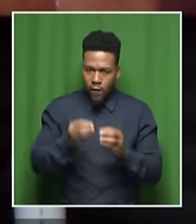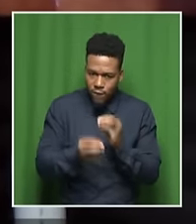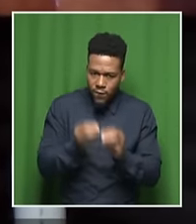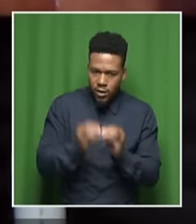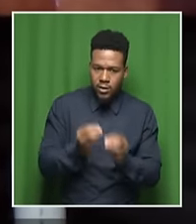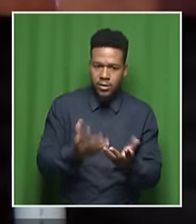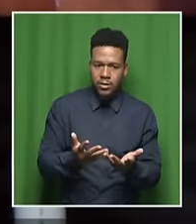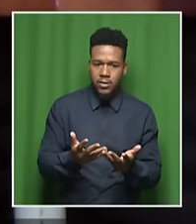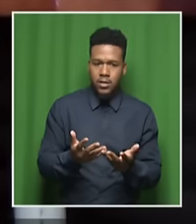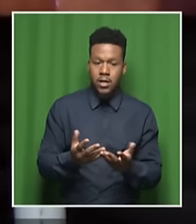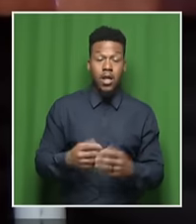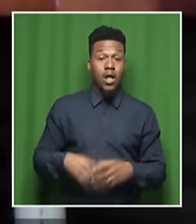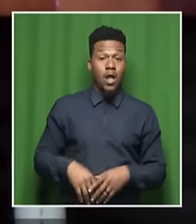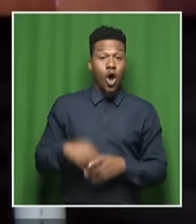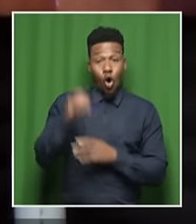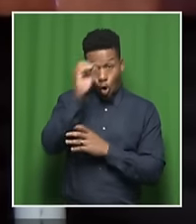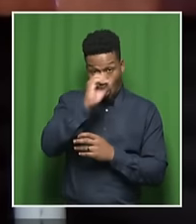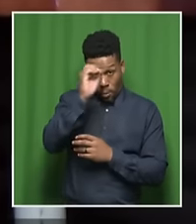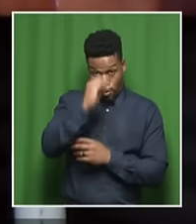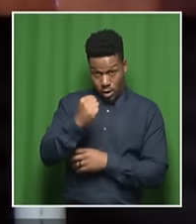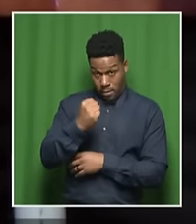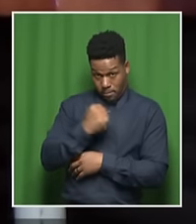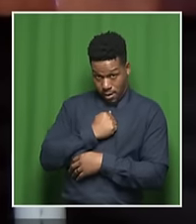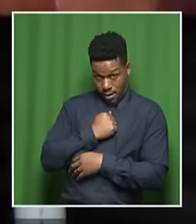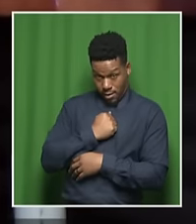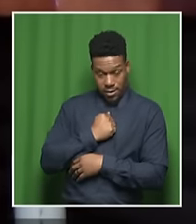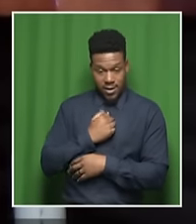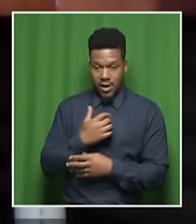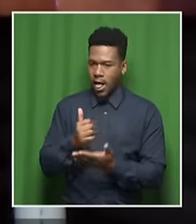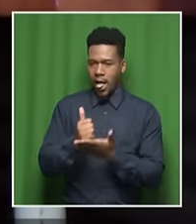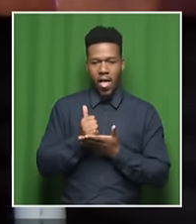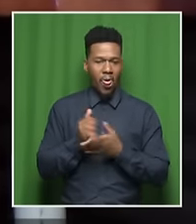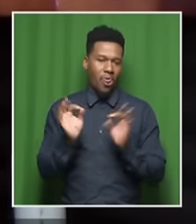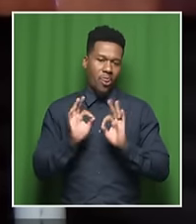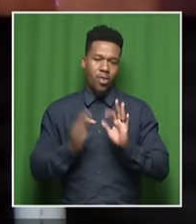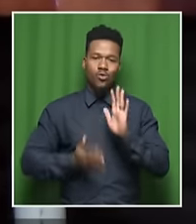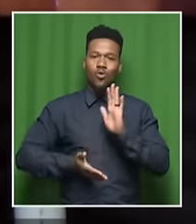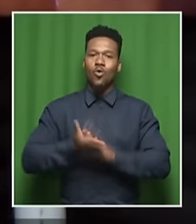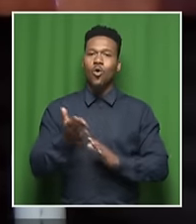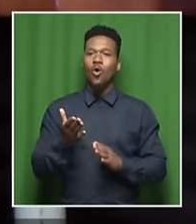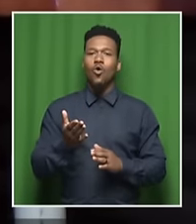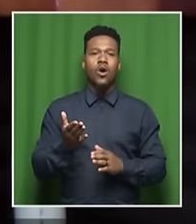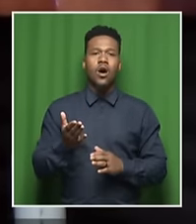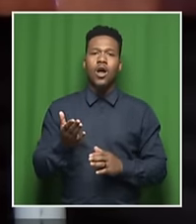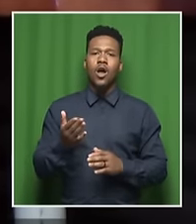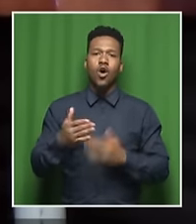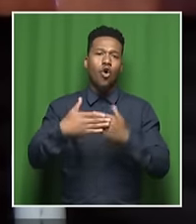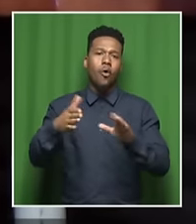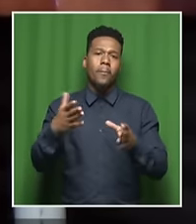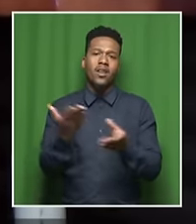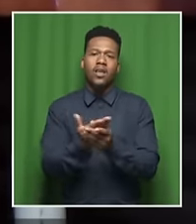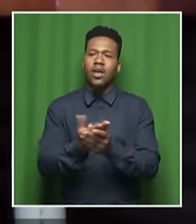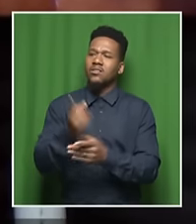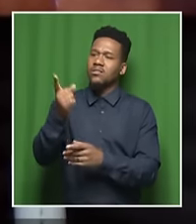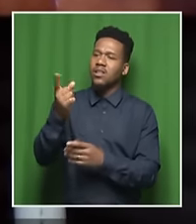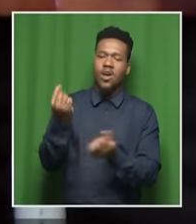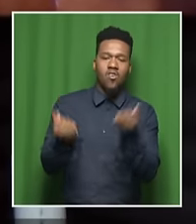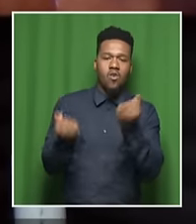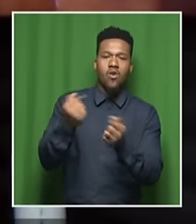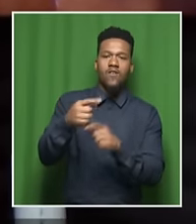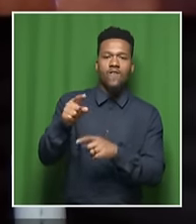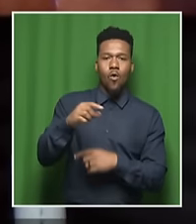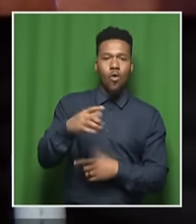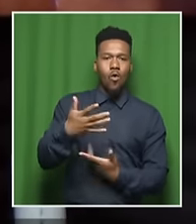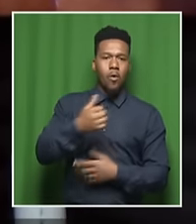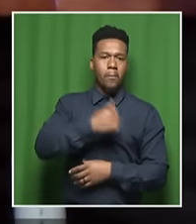doesn't help, in my view, to go and sue a municipality or charge them 200 million rand. Because all they do is